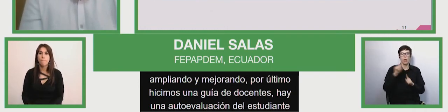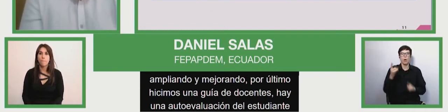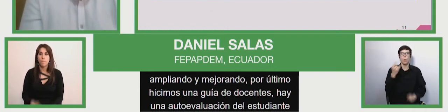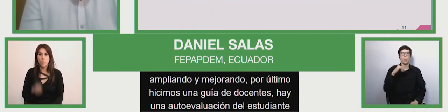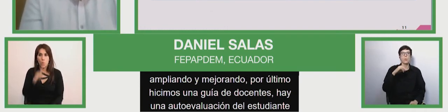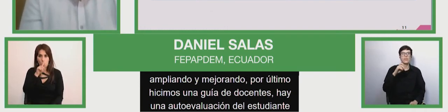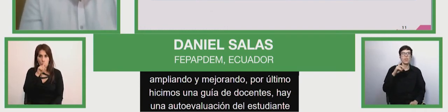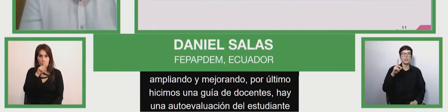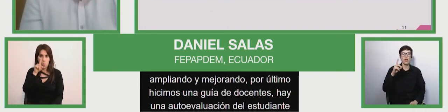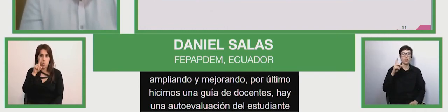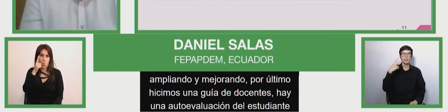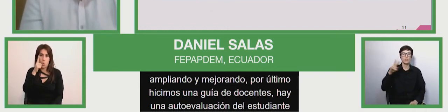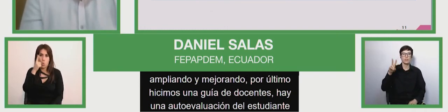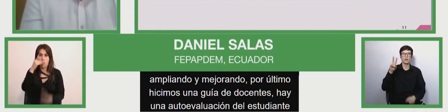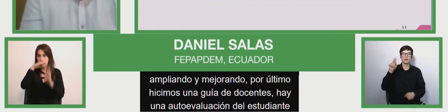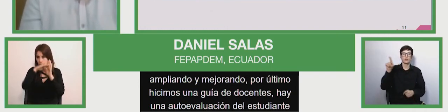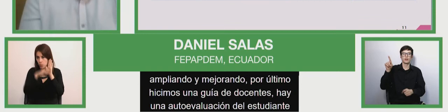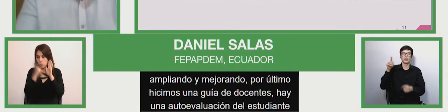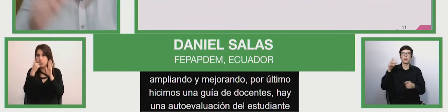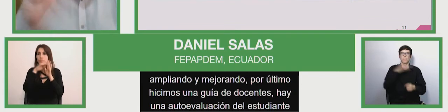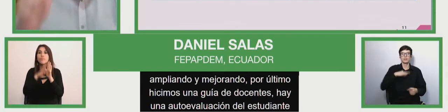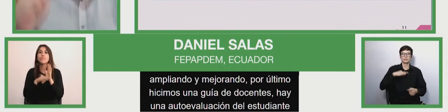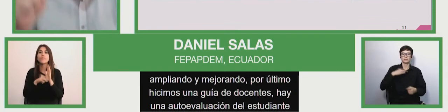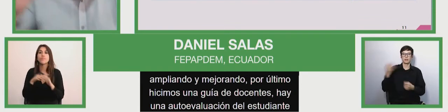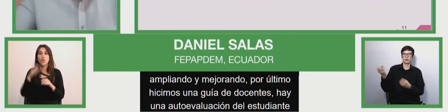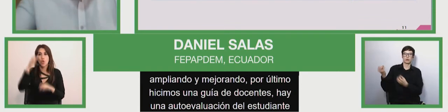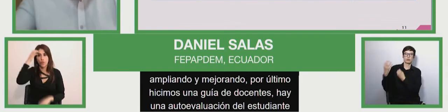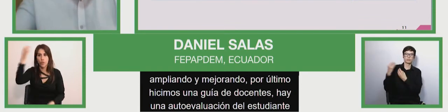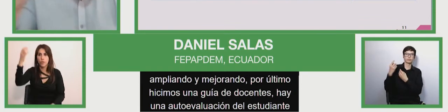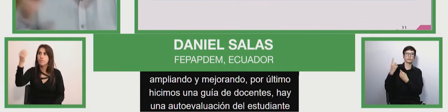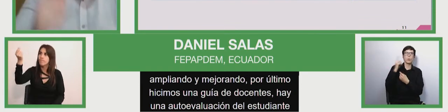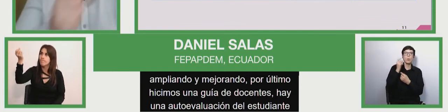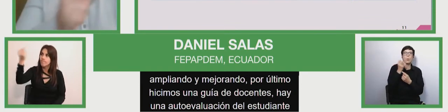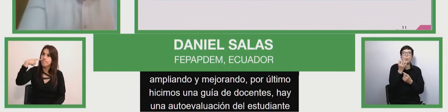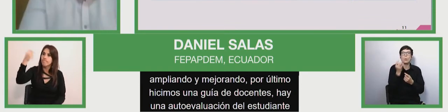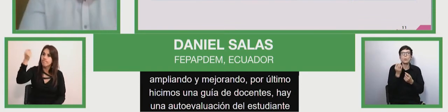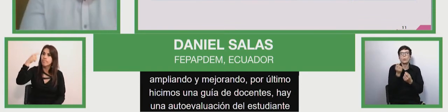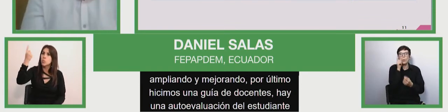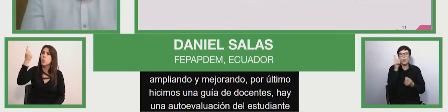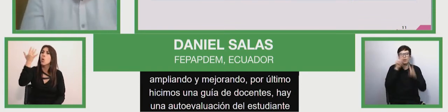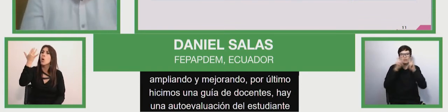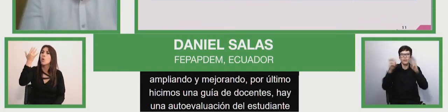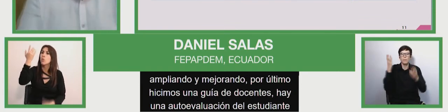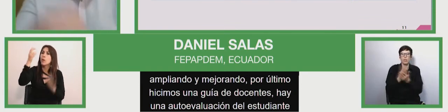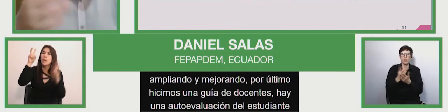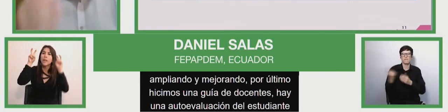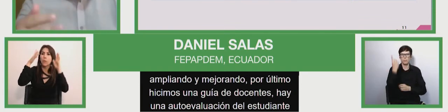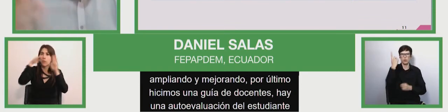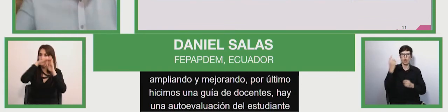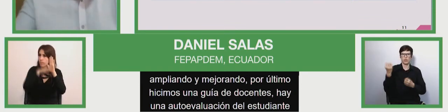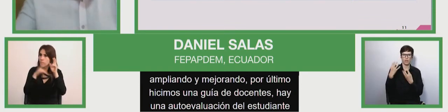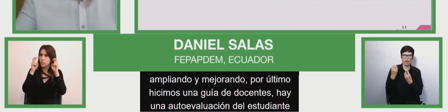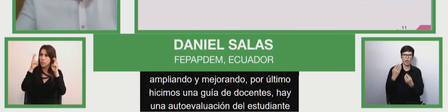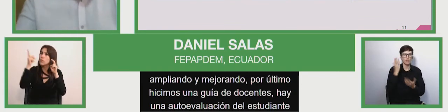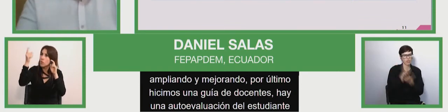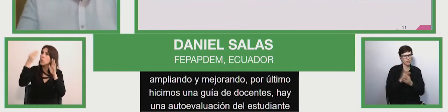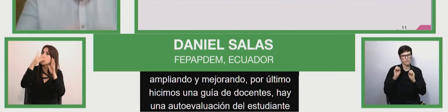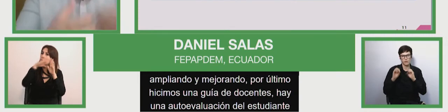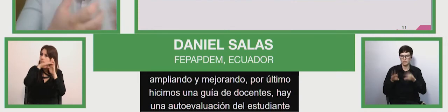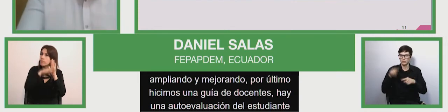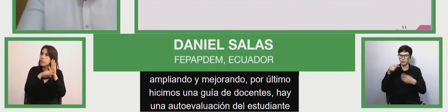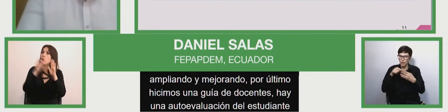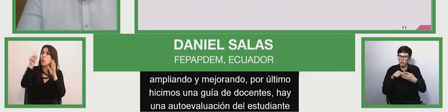we guide the teacher and we say these are priorities for intellectual impairment disability